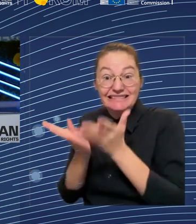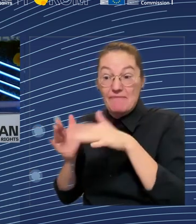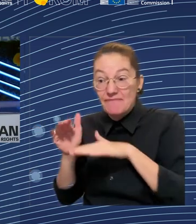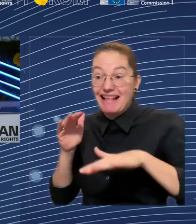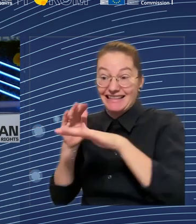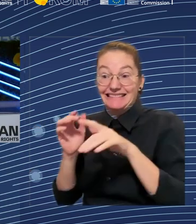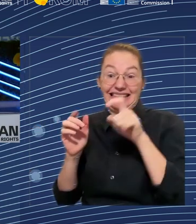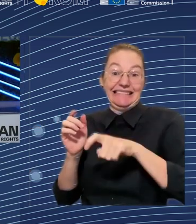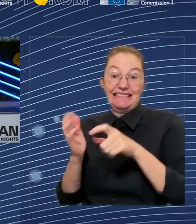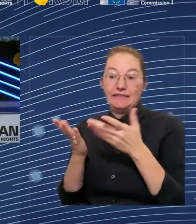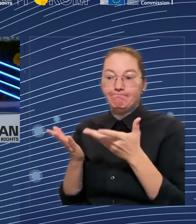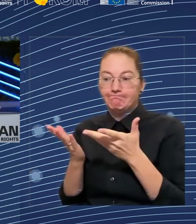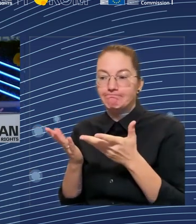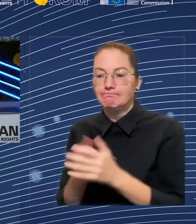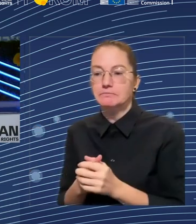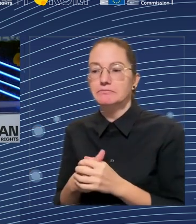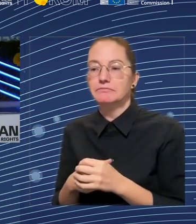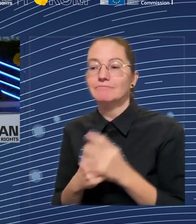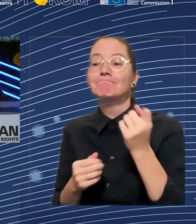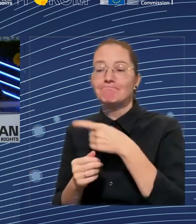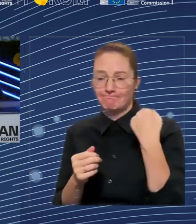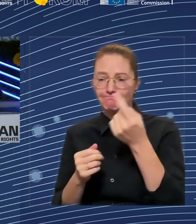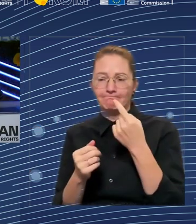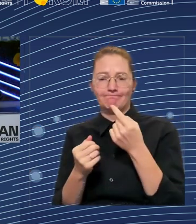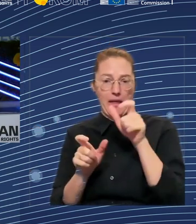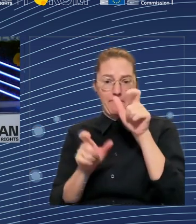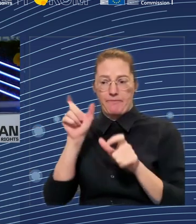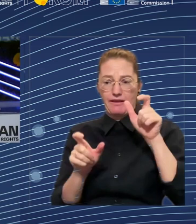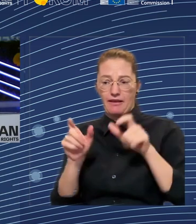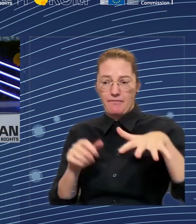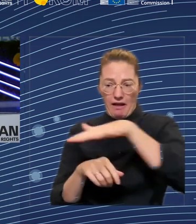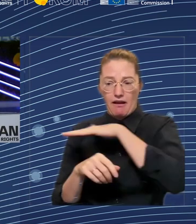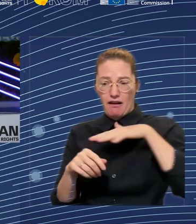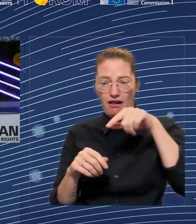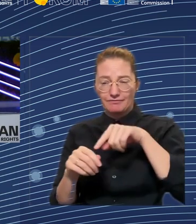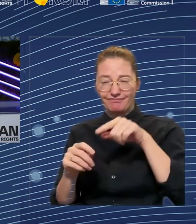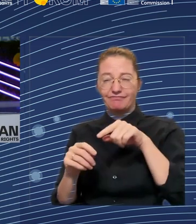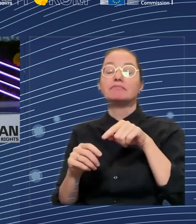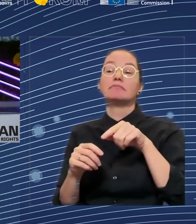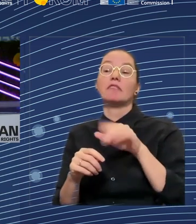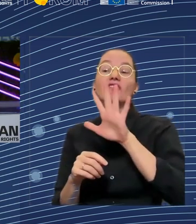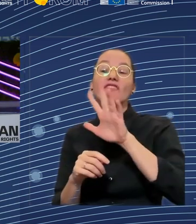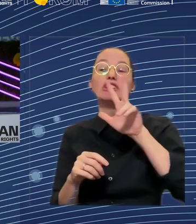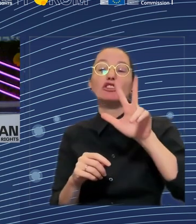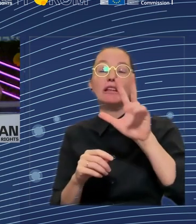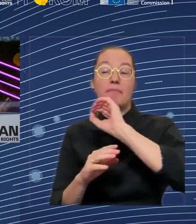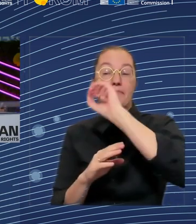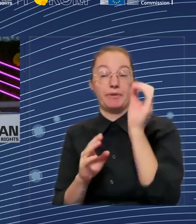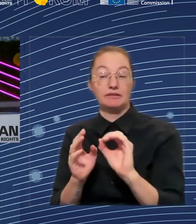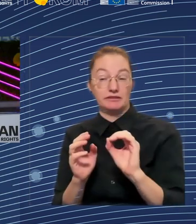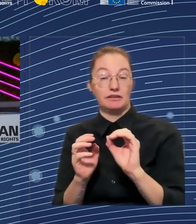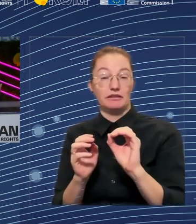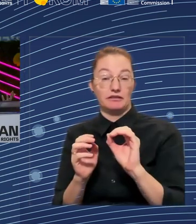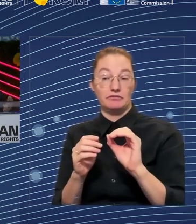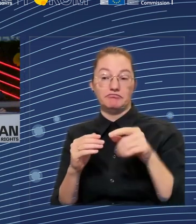rates. Let me, for instance, say it's 62 percent for older workers, for people with secondary or lower